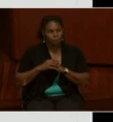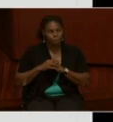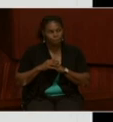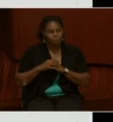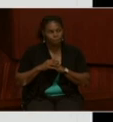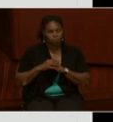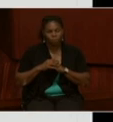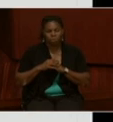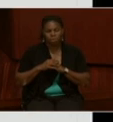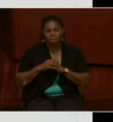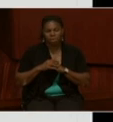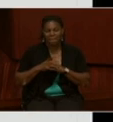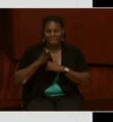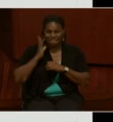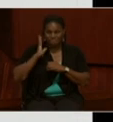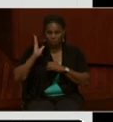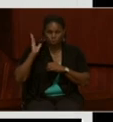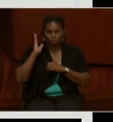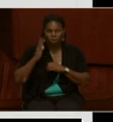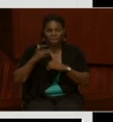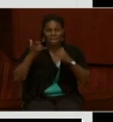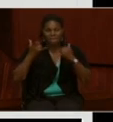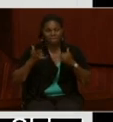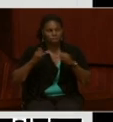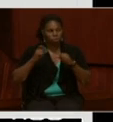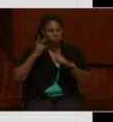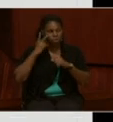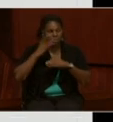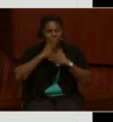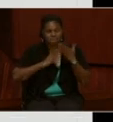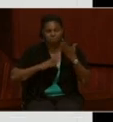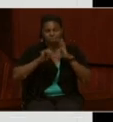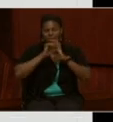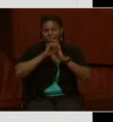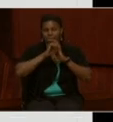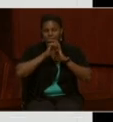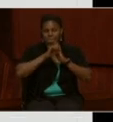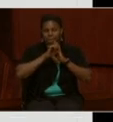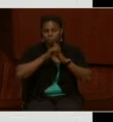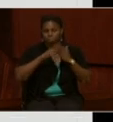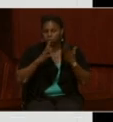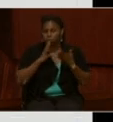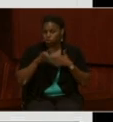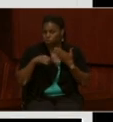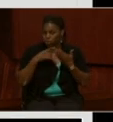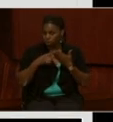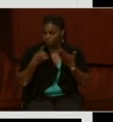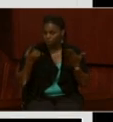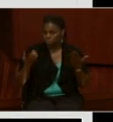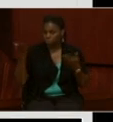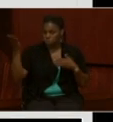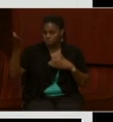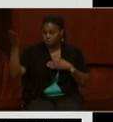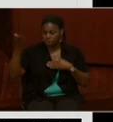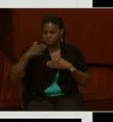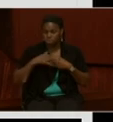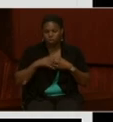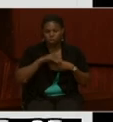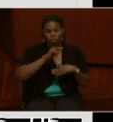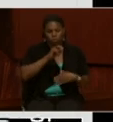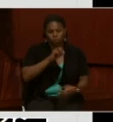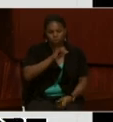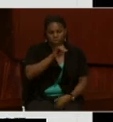There we go. And so now we can see some of the examples of the log books that I talked about during my talk. Here we have the USS